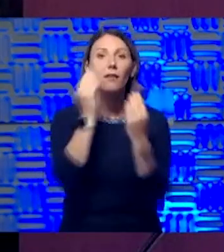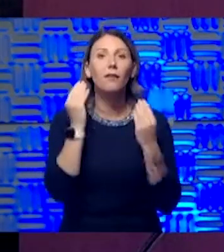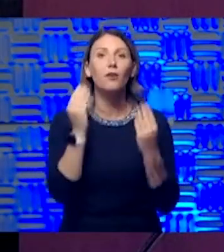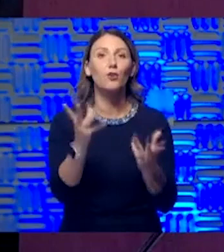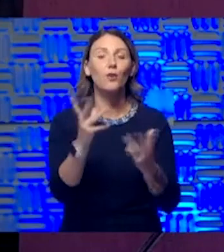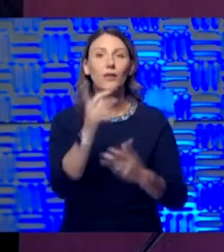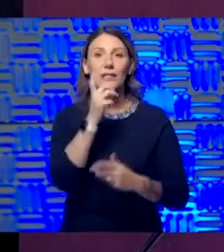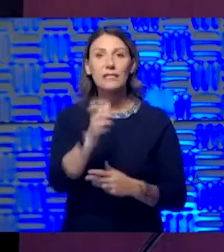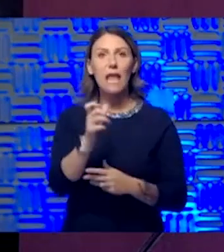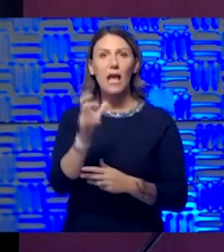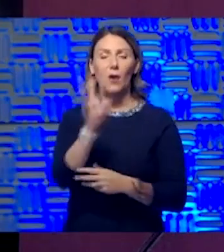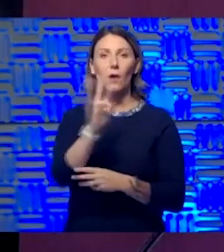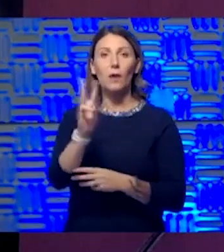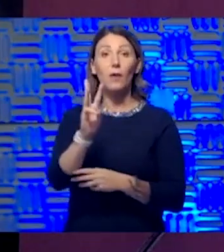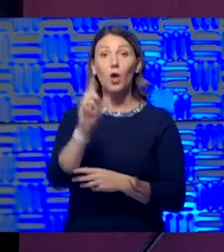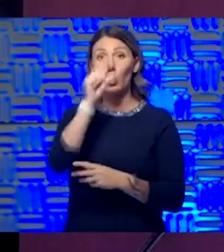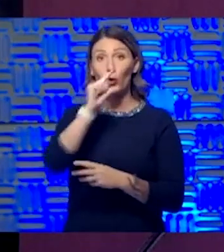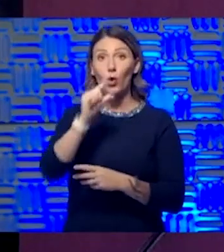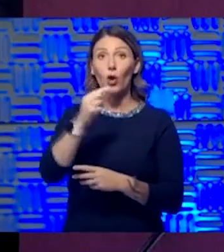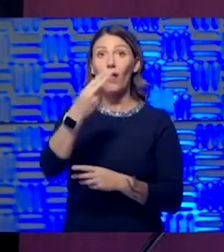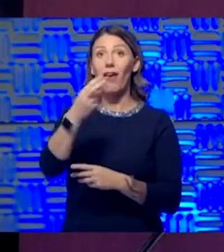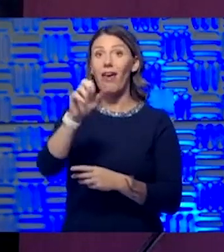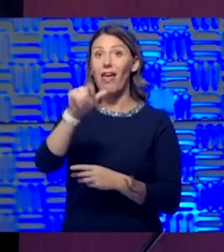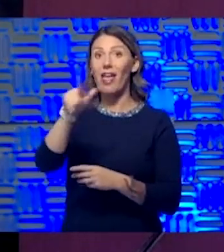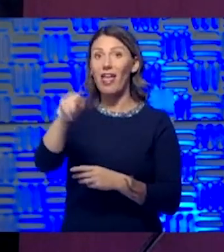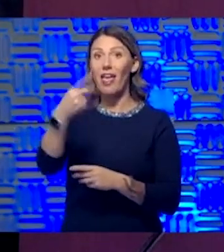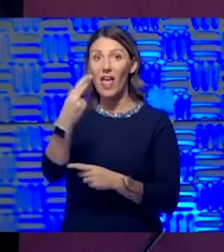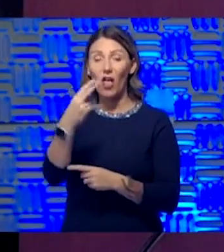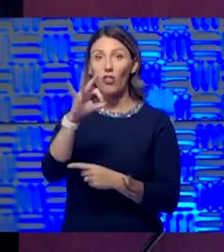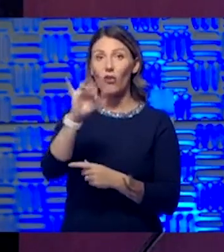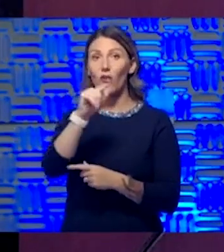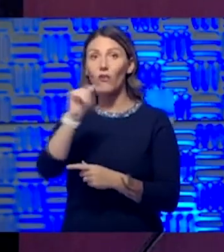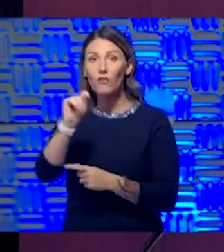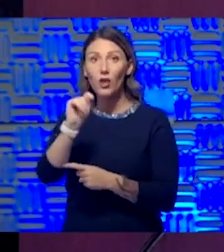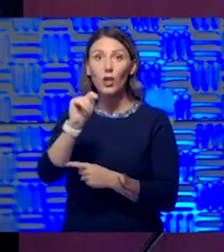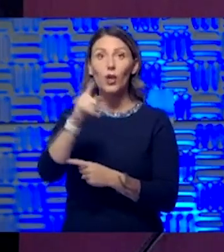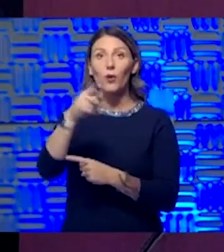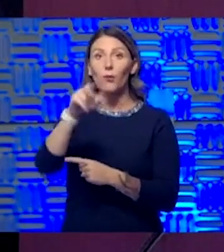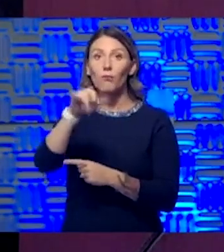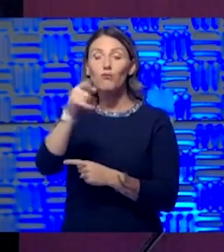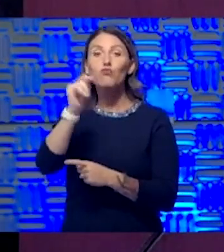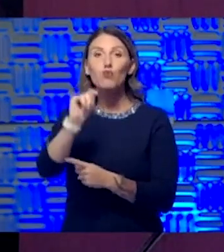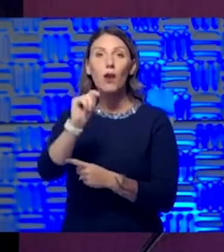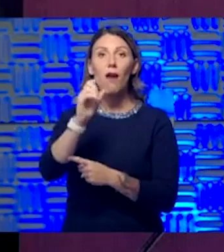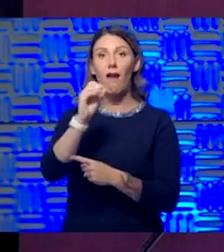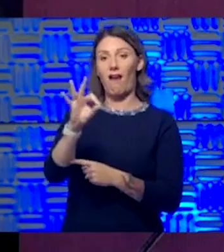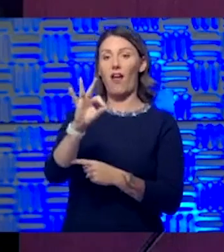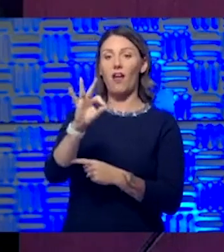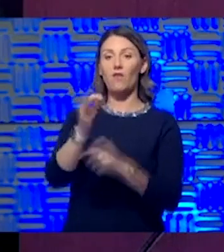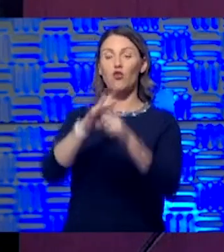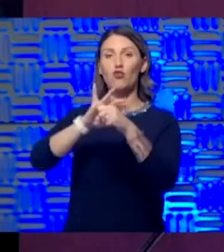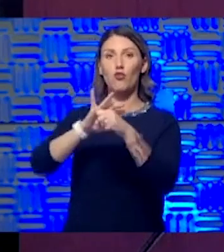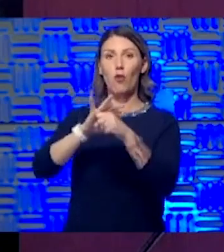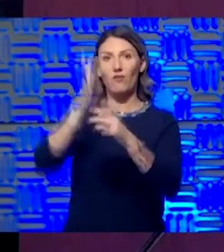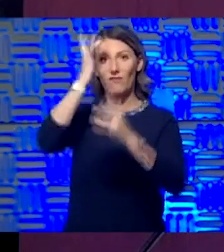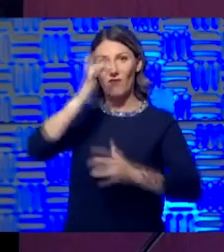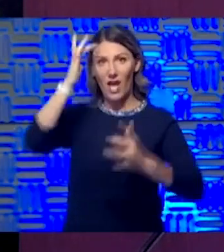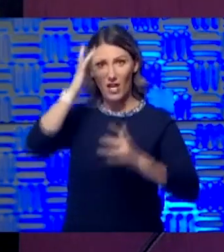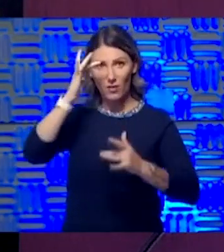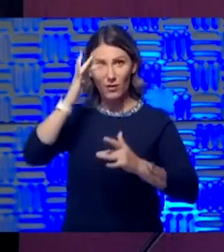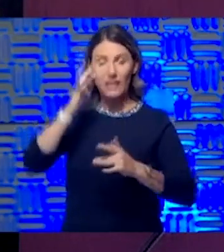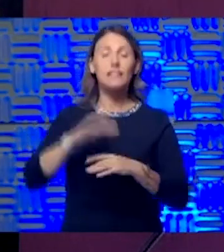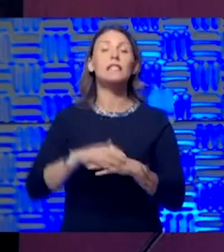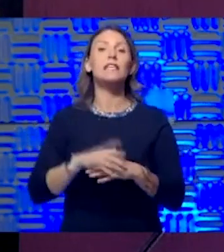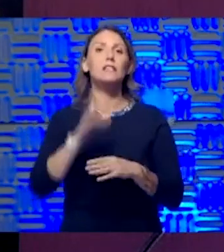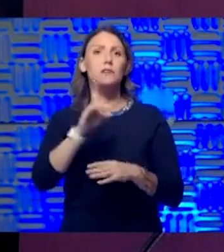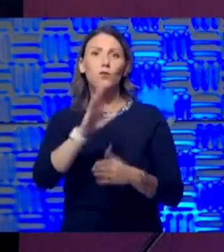don't know if it's a website, but if you Google health footprint of coronavirus pandemic, there's a really a nice graph. And again,